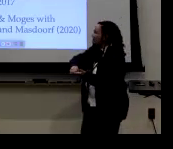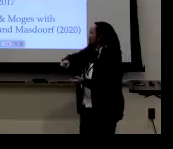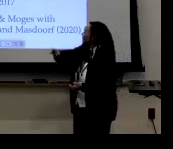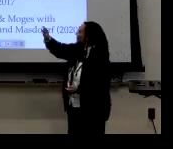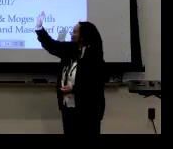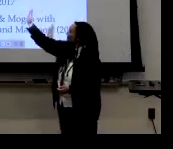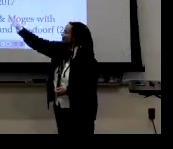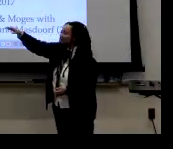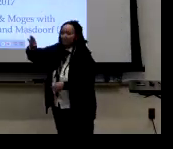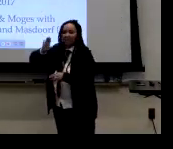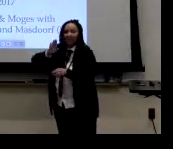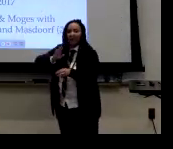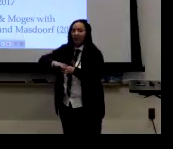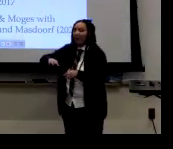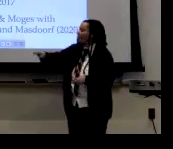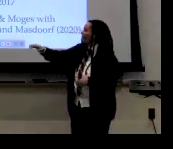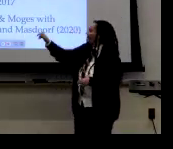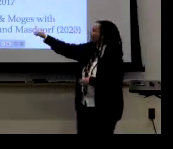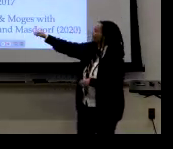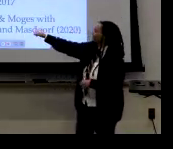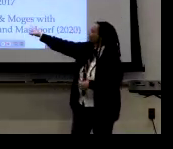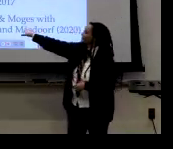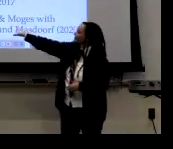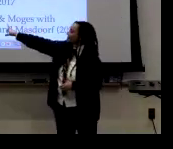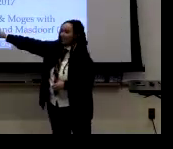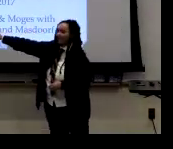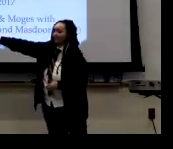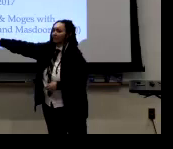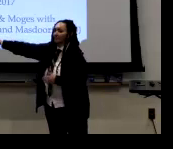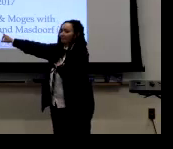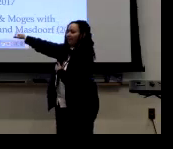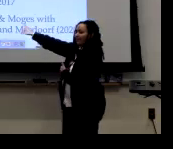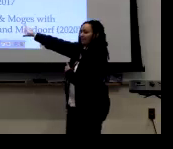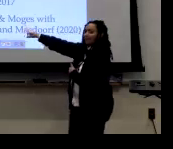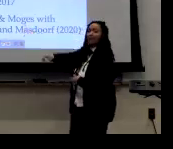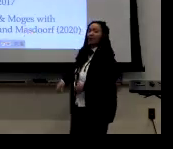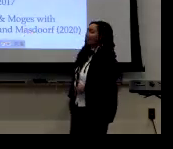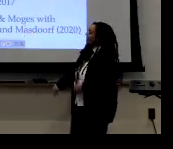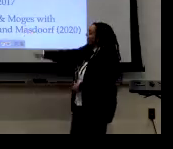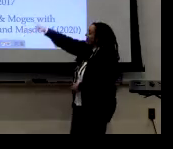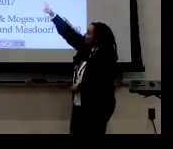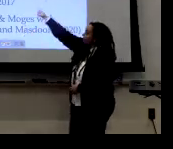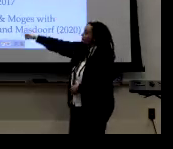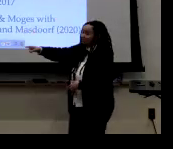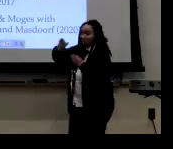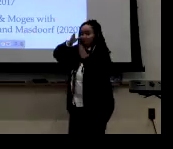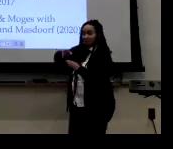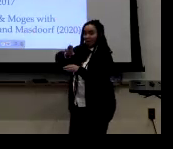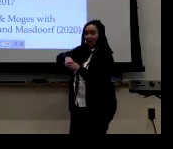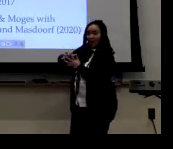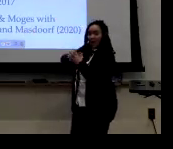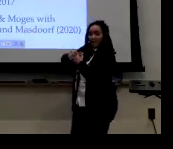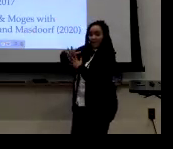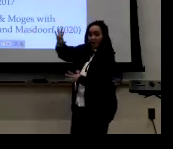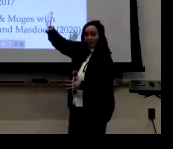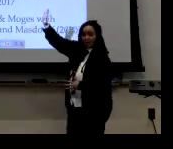So this is several different resources I have on gender studies and language. And you can see my name up there.